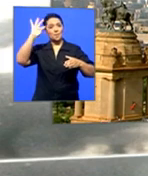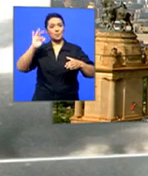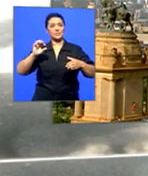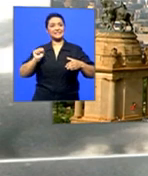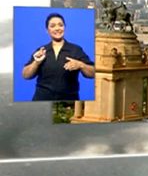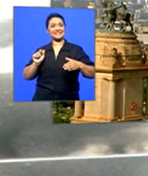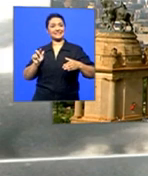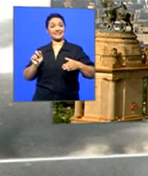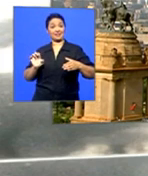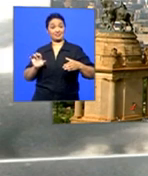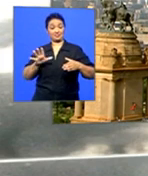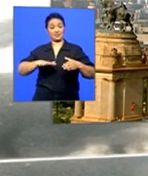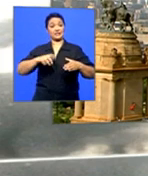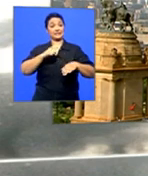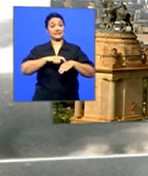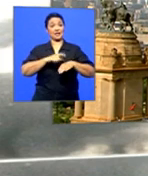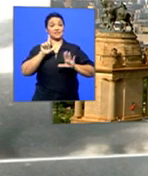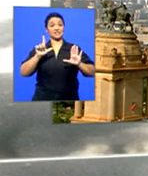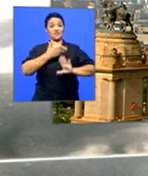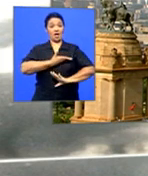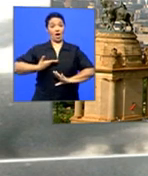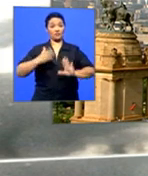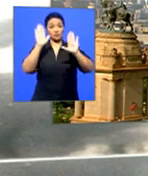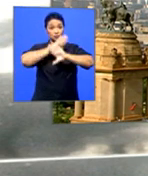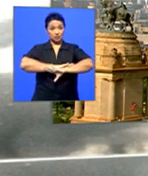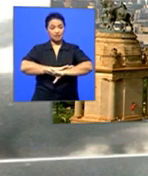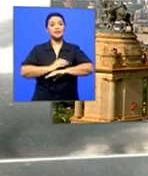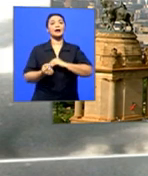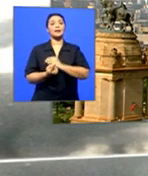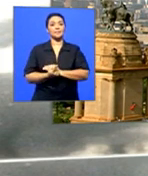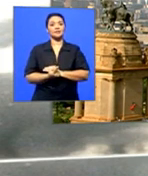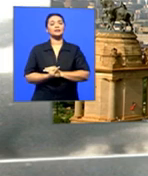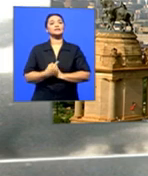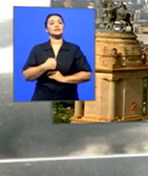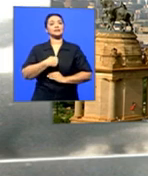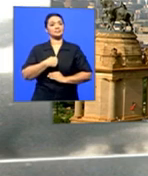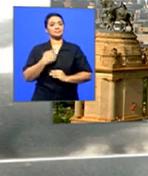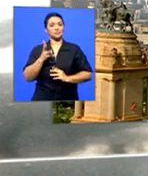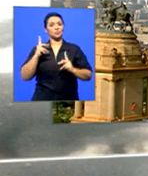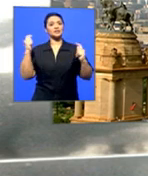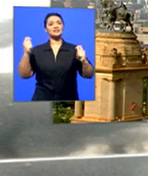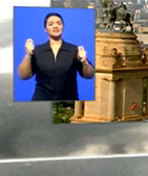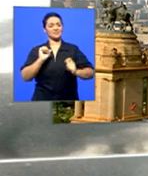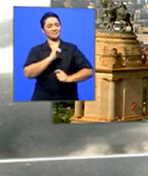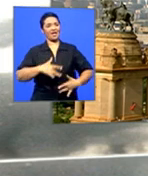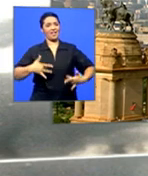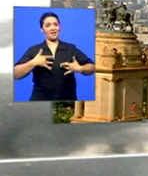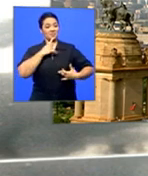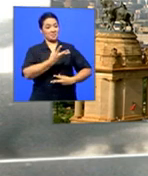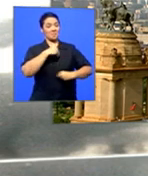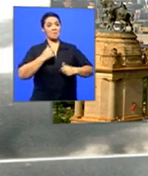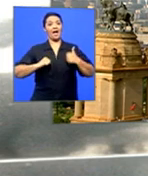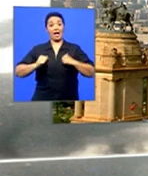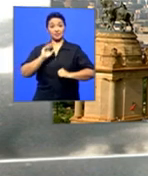be there. It's happening at 7.30. And, yeah, you know, we'll be celebrating this life. You know, there's a poem